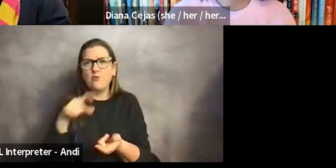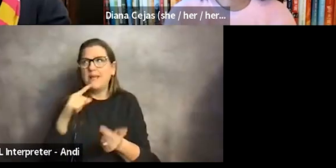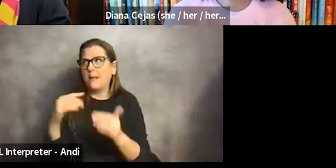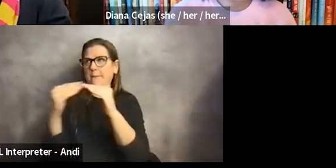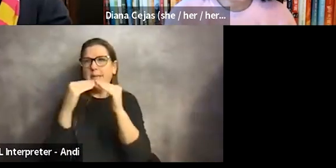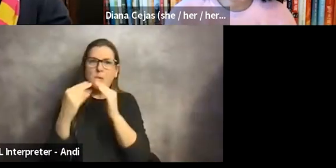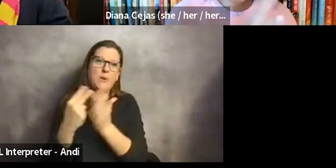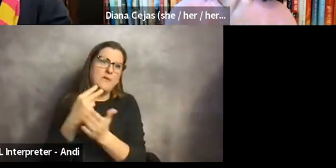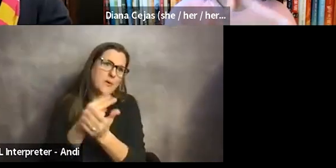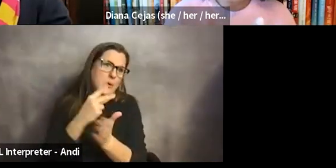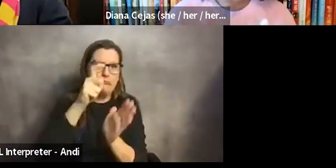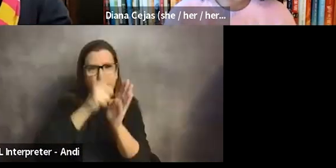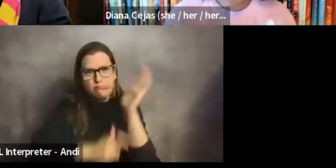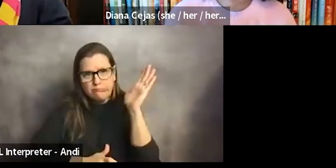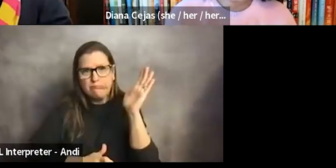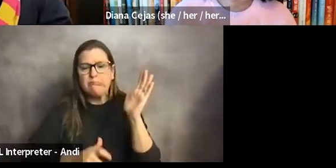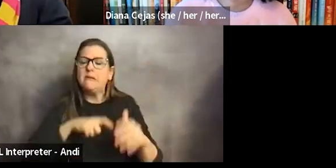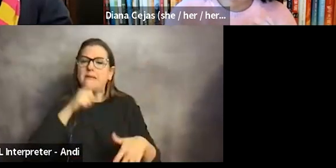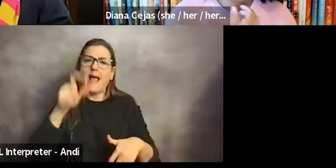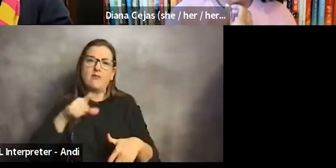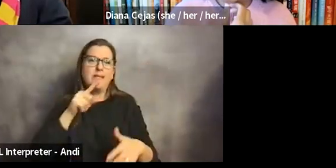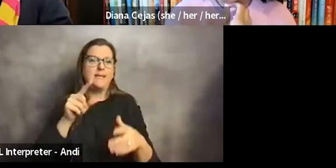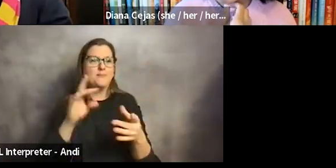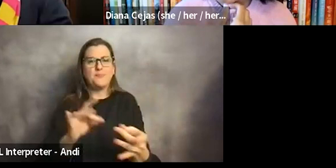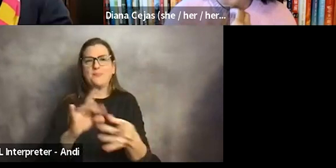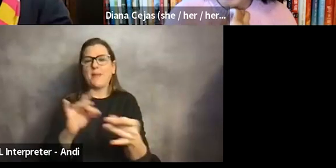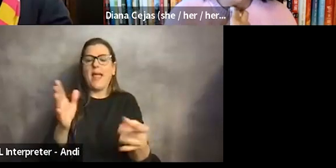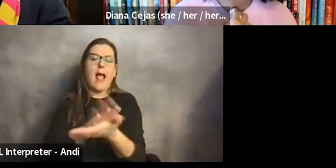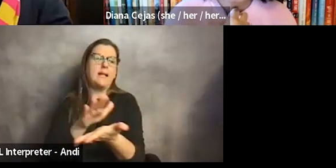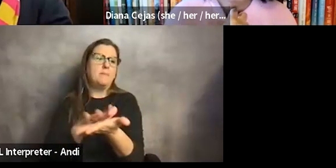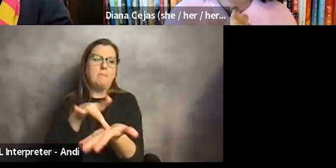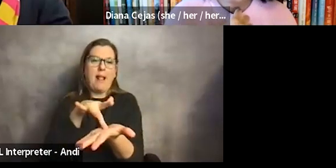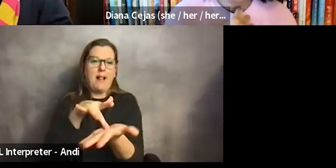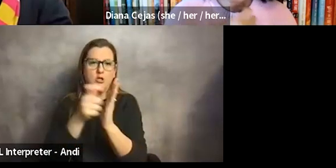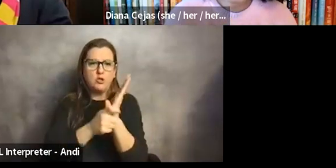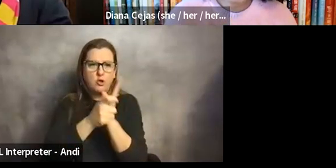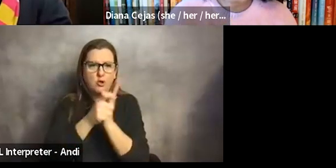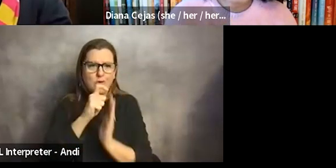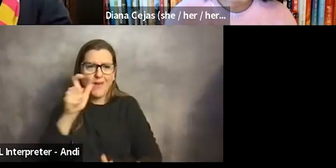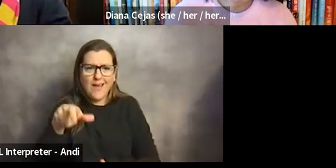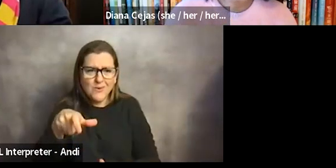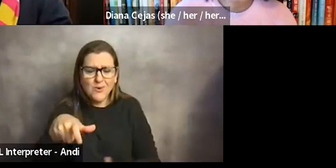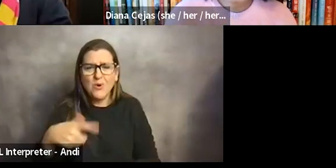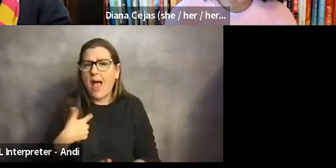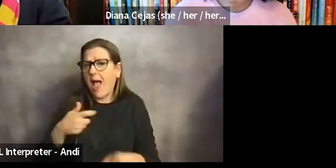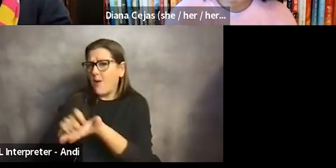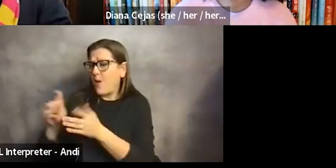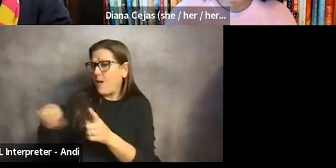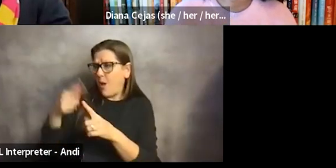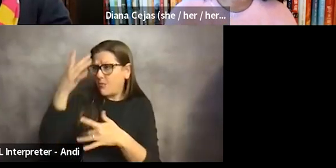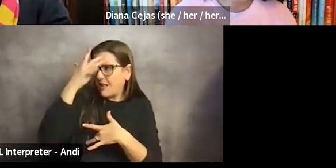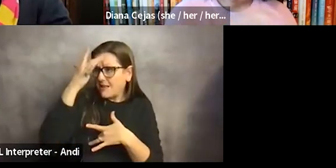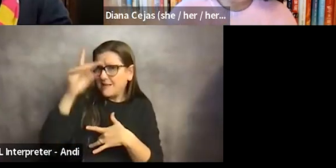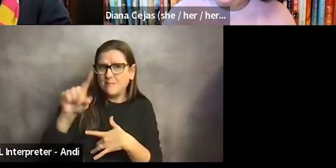manuscript. You don't necessarily have to write a commentary in an academic medical journal. I write about, uh, illness, uh, disability